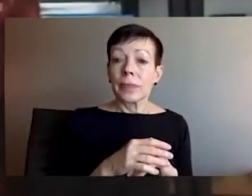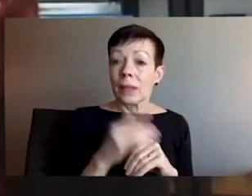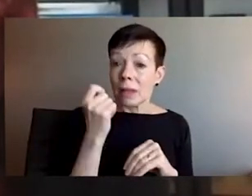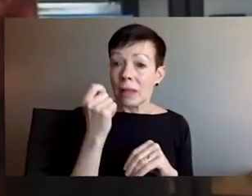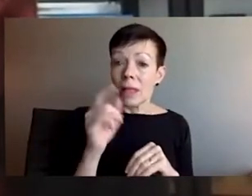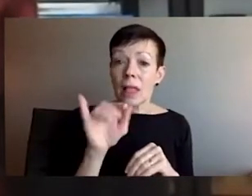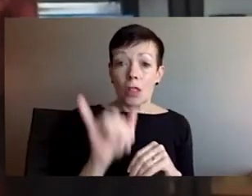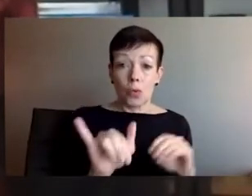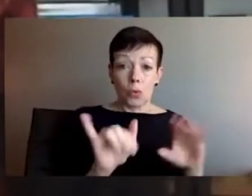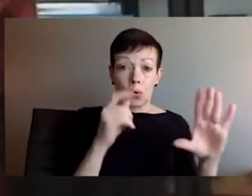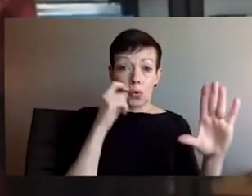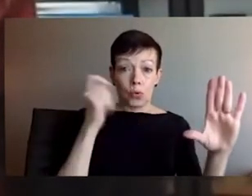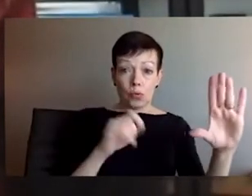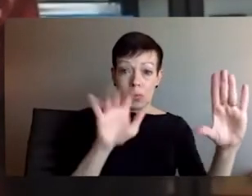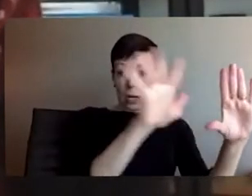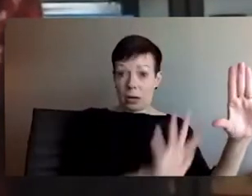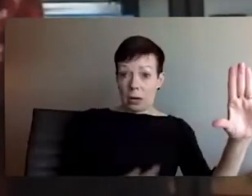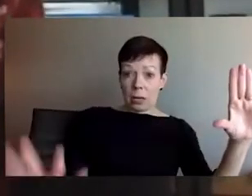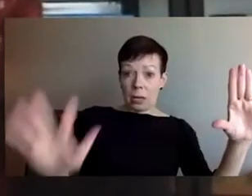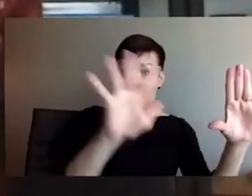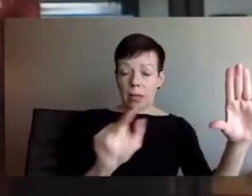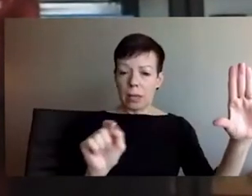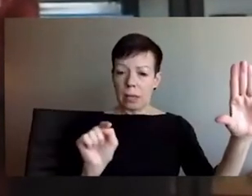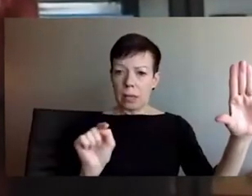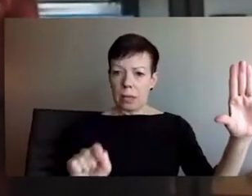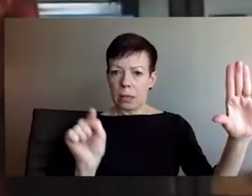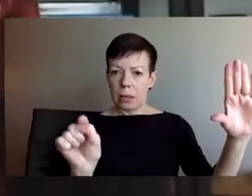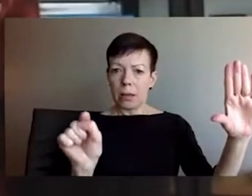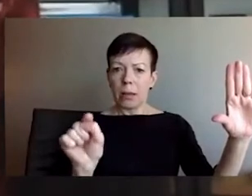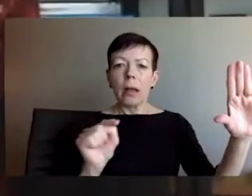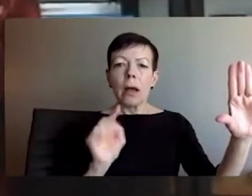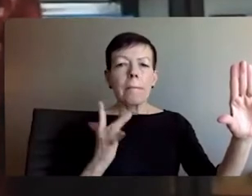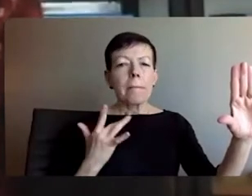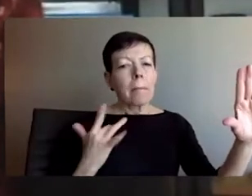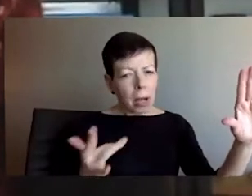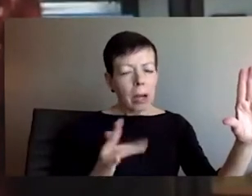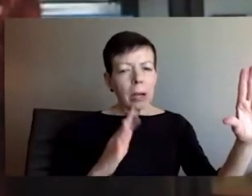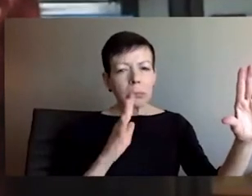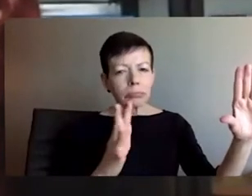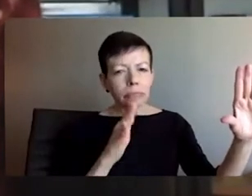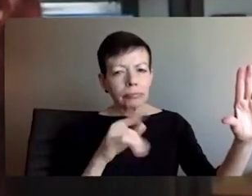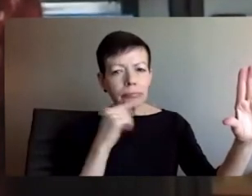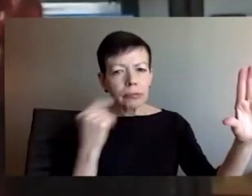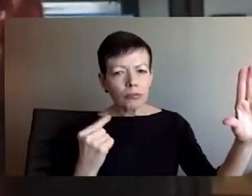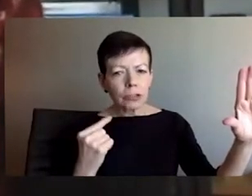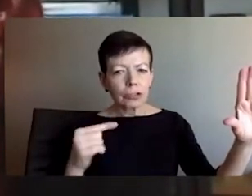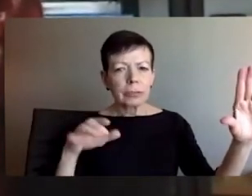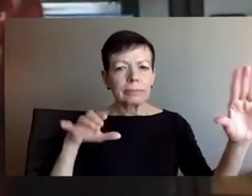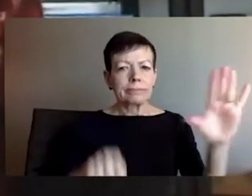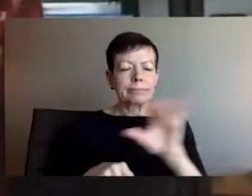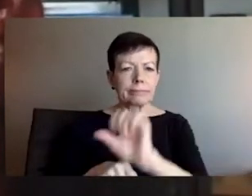only be described as an attempt to annihilate Ukrainian cities and villages,